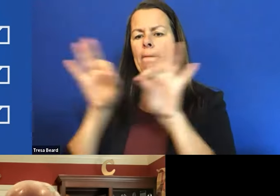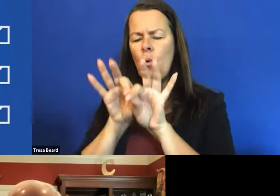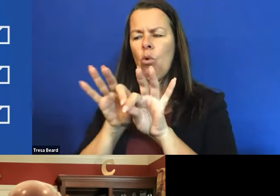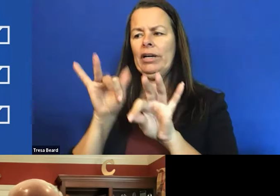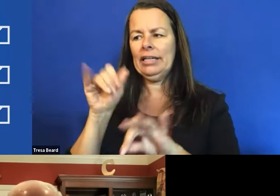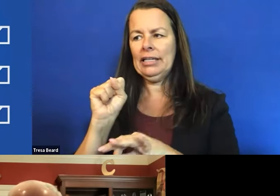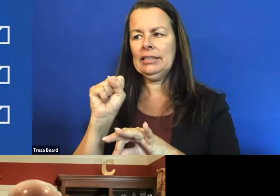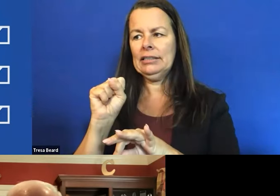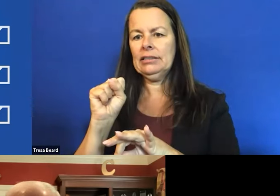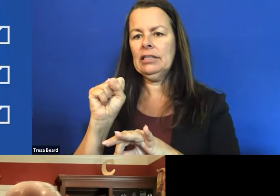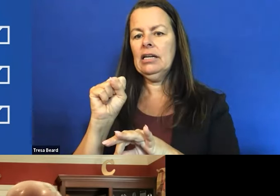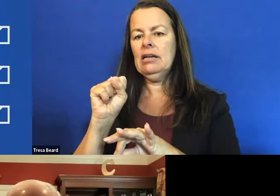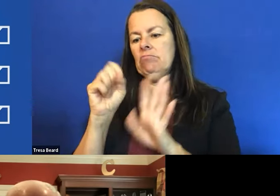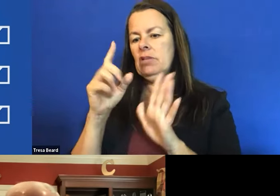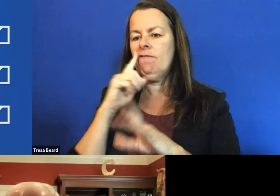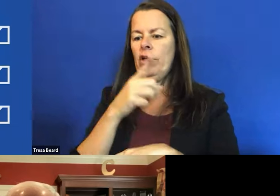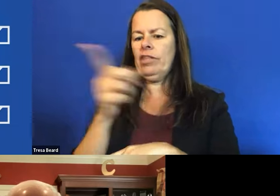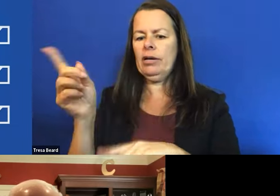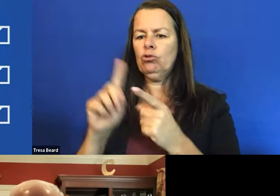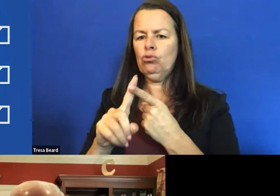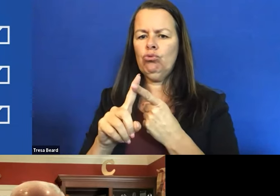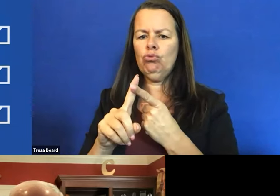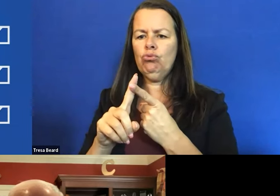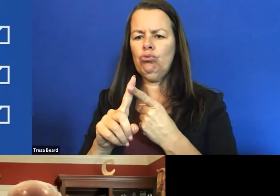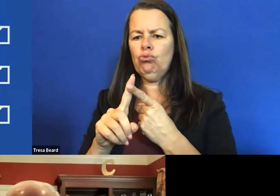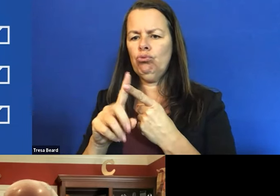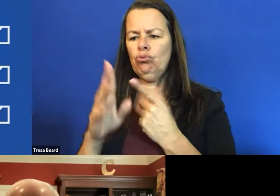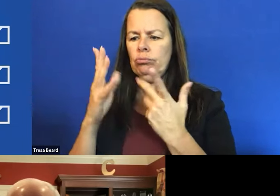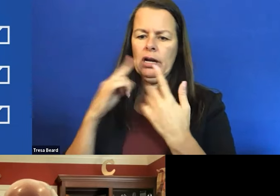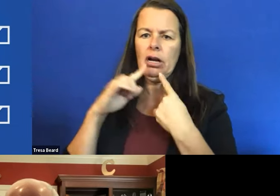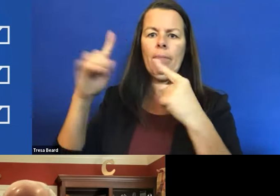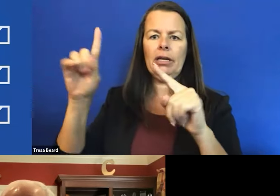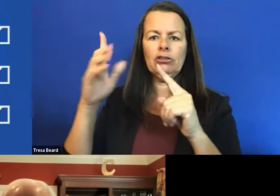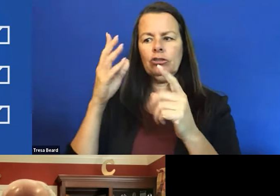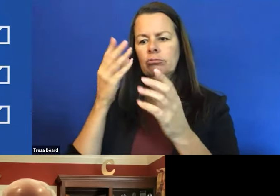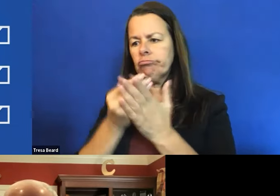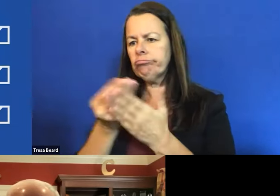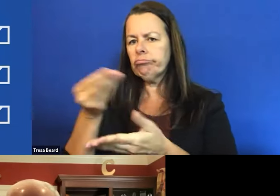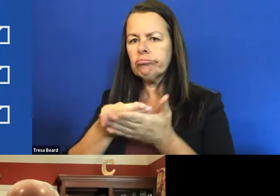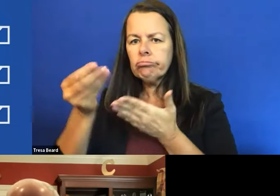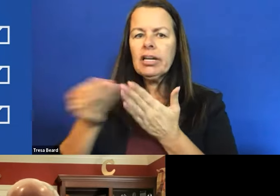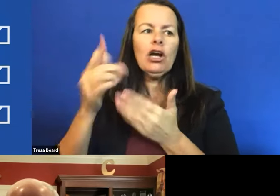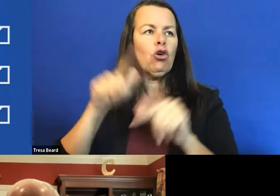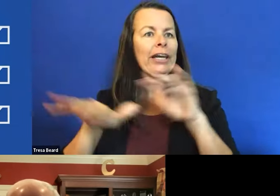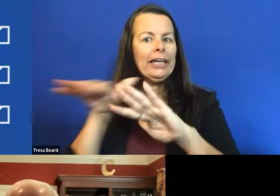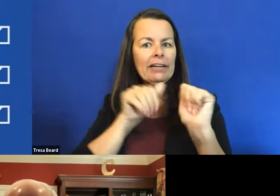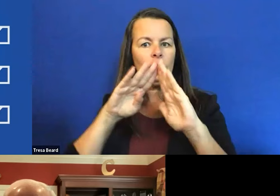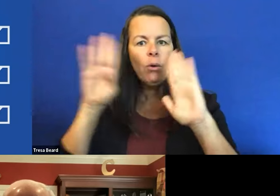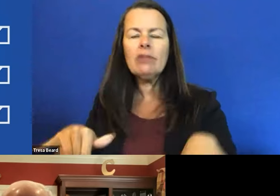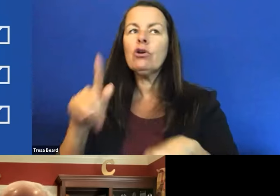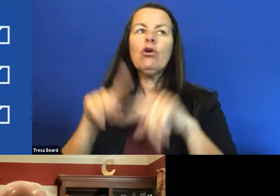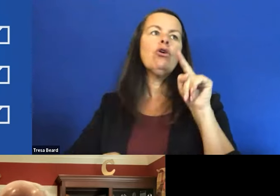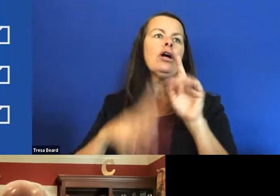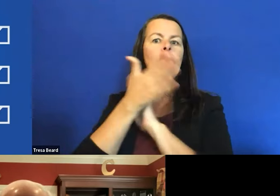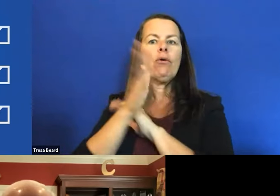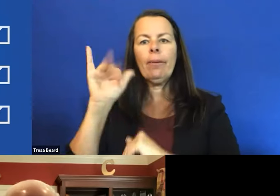accomplish financial transactions and purchases and so forth, because they couldn't leave their home, they couldn't go to the bank, they couldn't go to retail